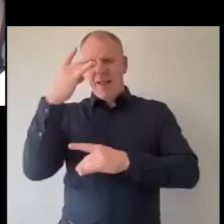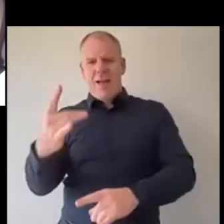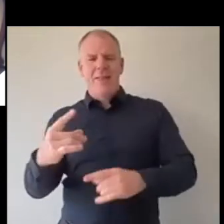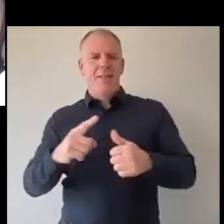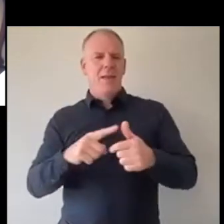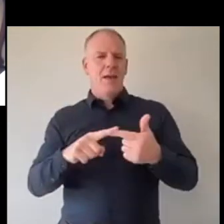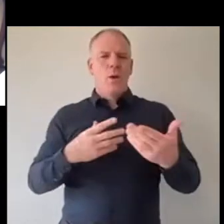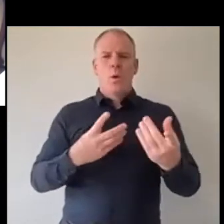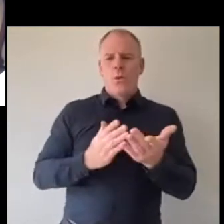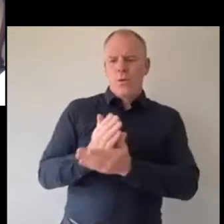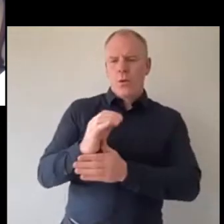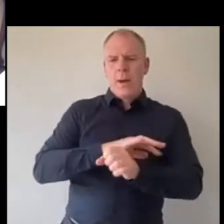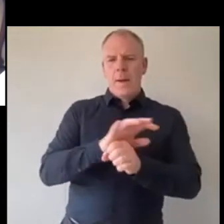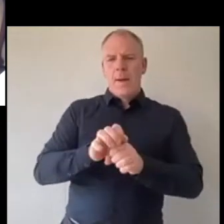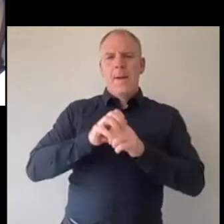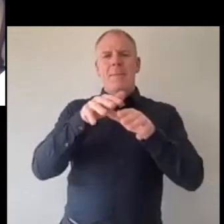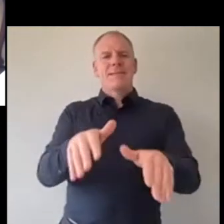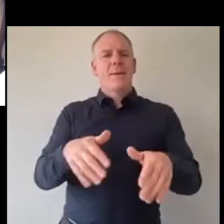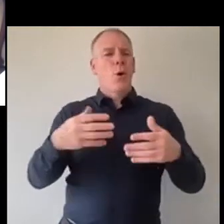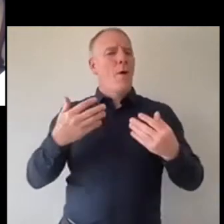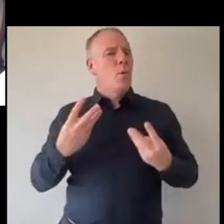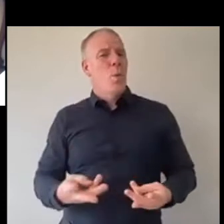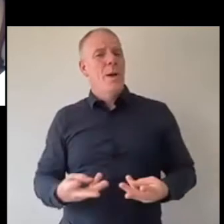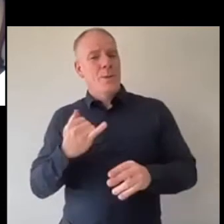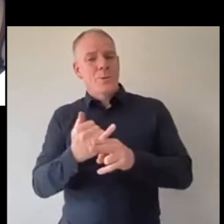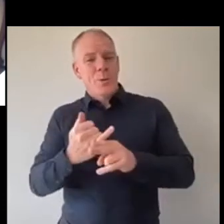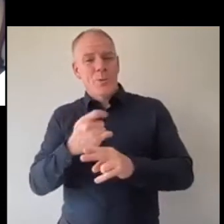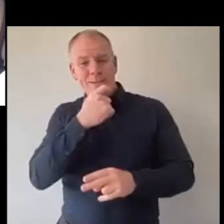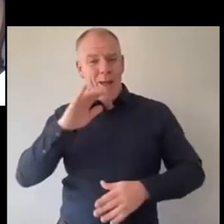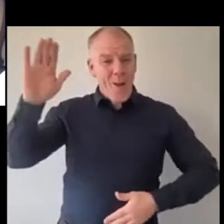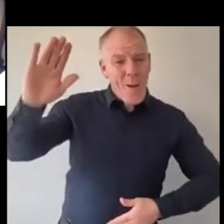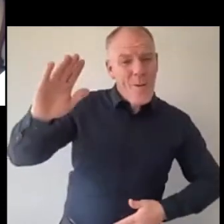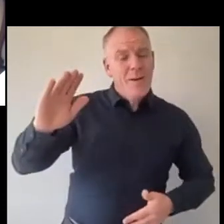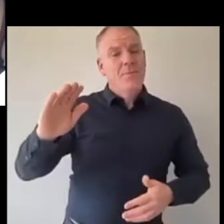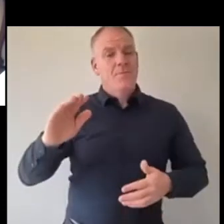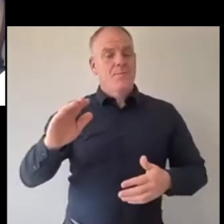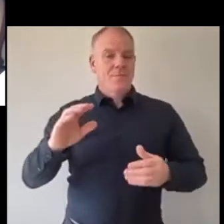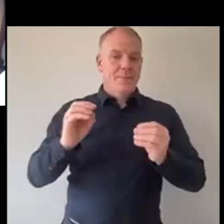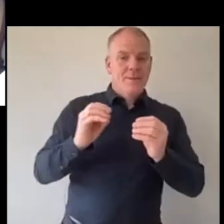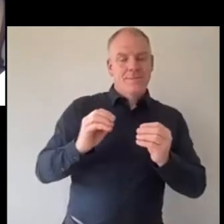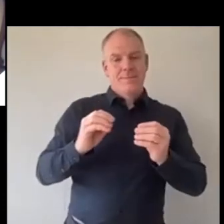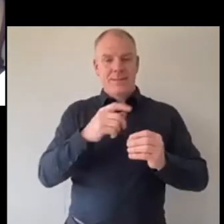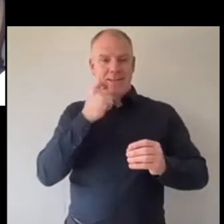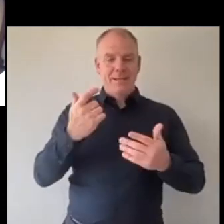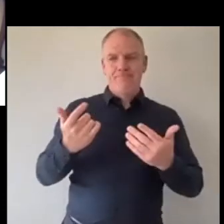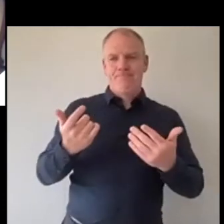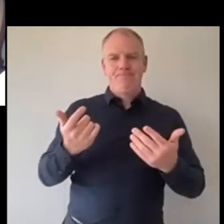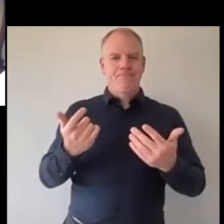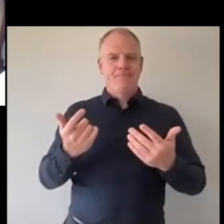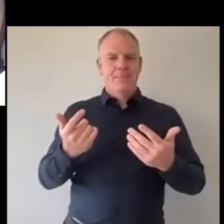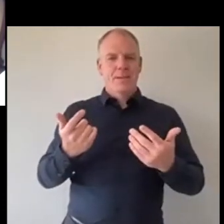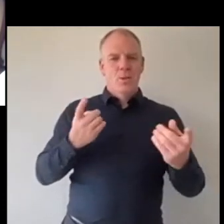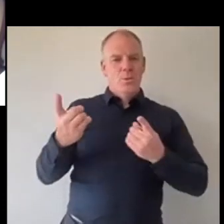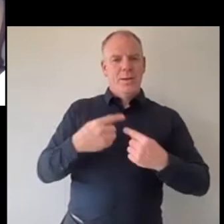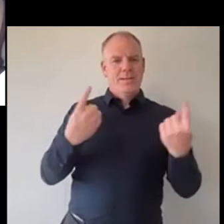we're doing during the pandemic or if you want to just give your school a shout out and comment on how you've done